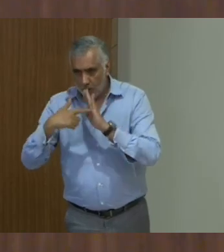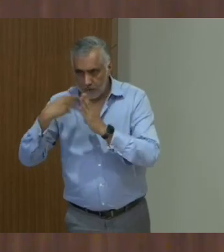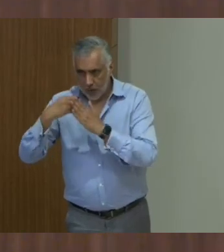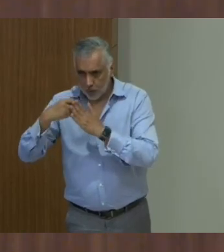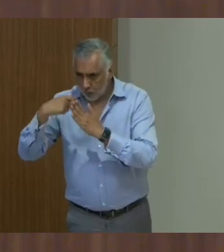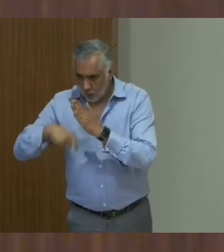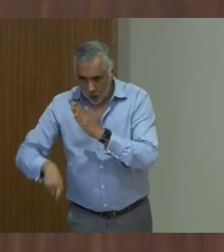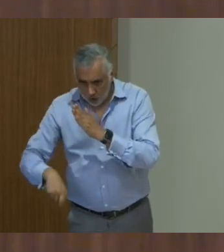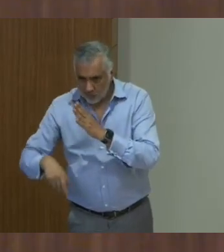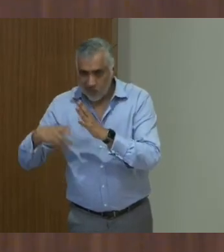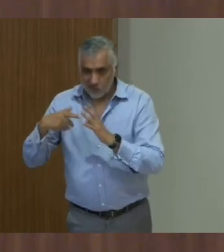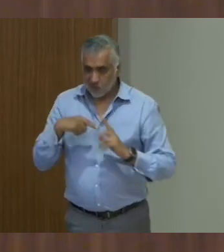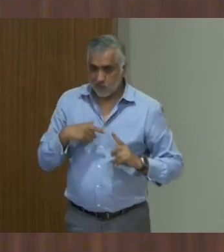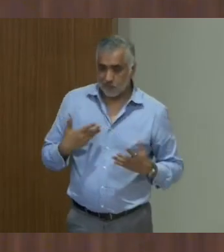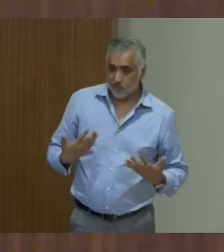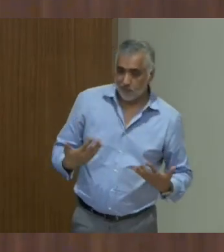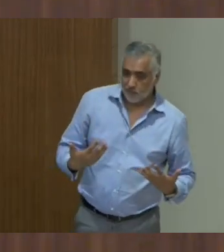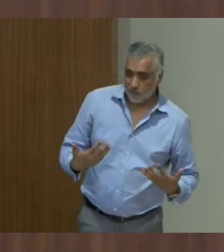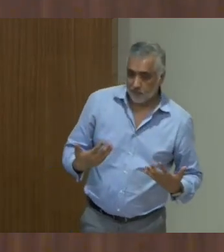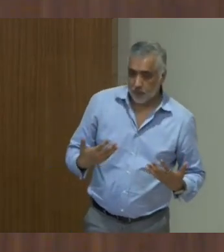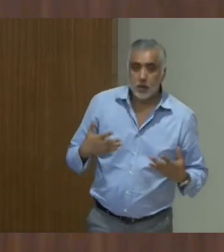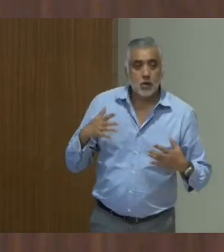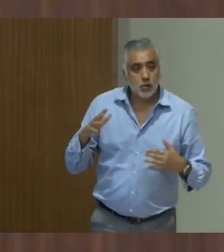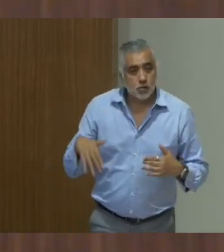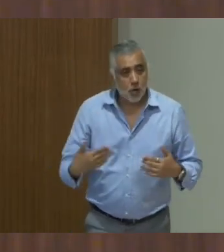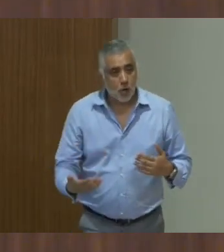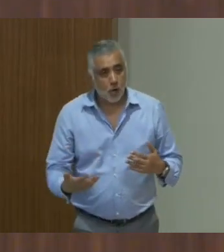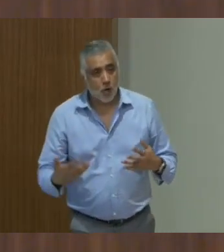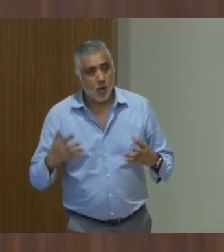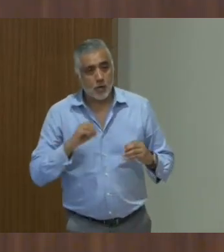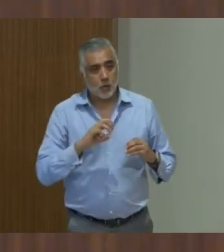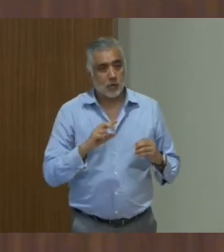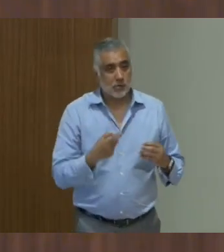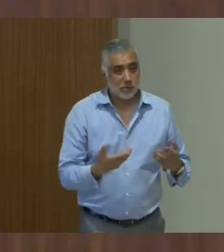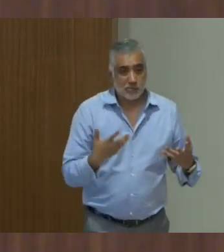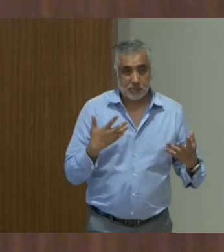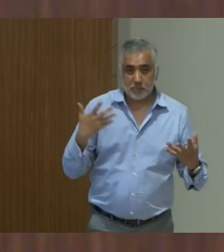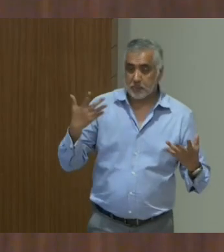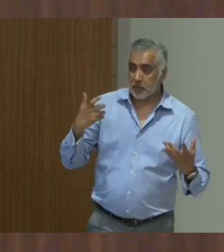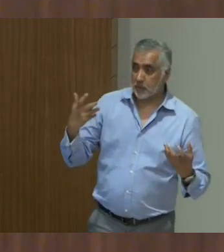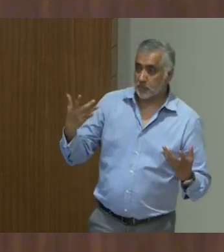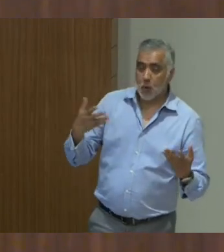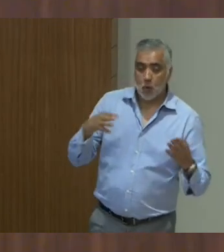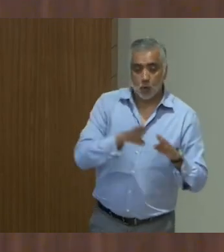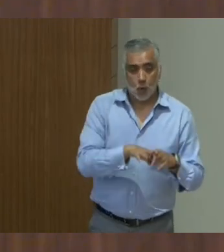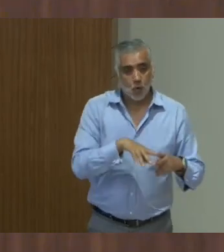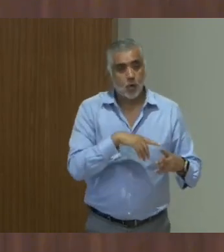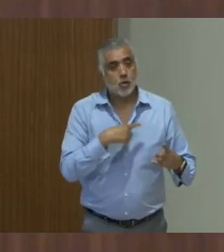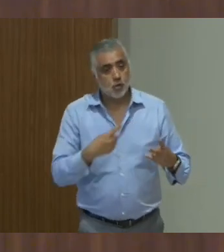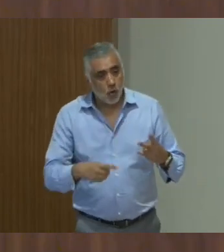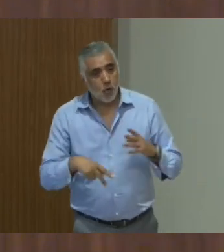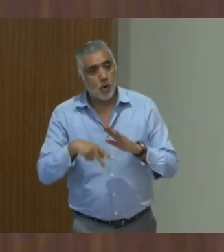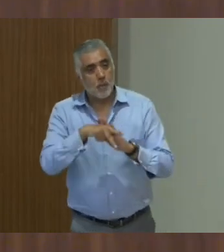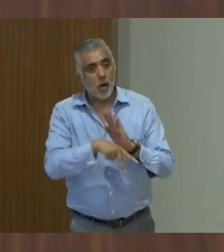which they could not, uh, countenance. So, you know, what, uh, as a social scientist, if I take Foucault,